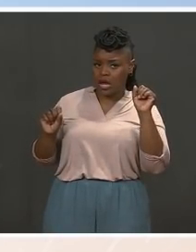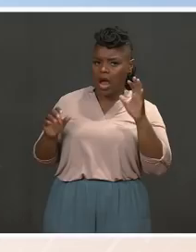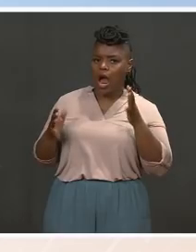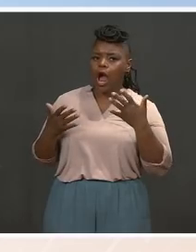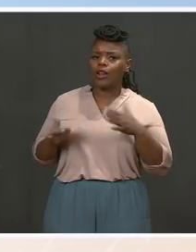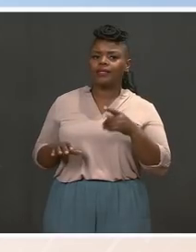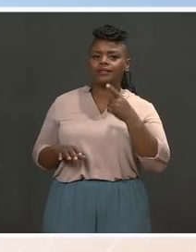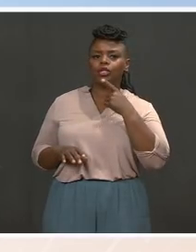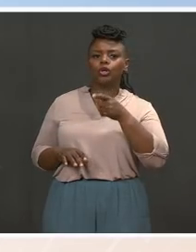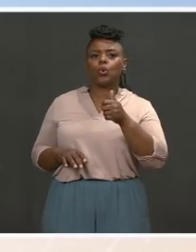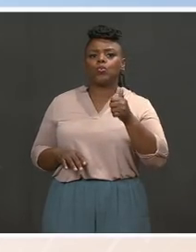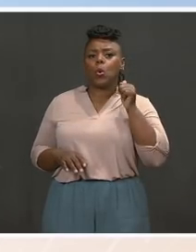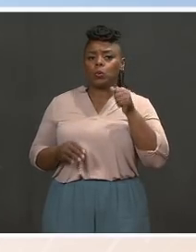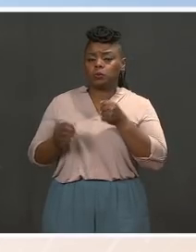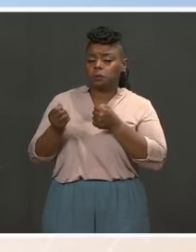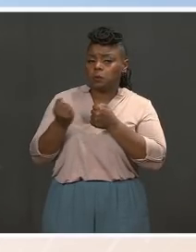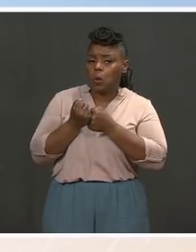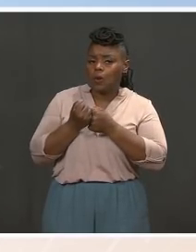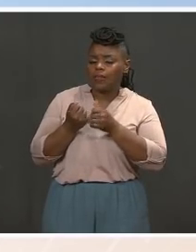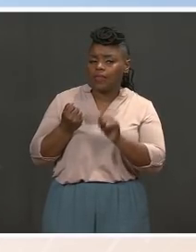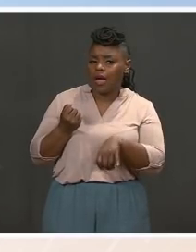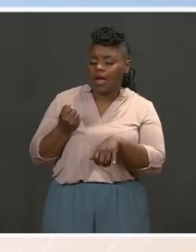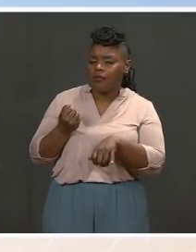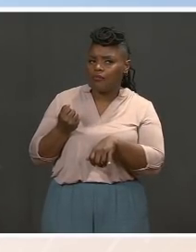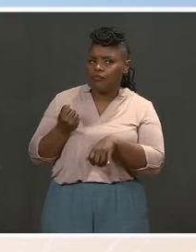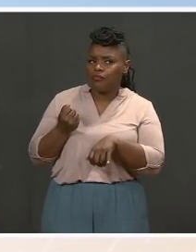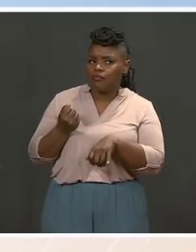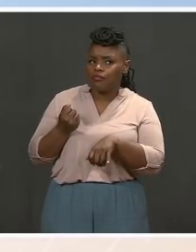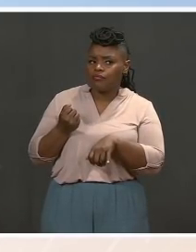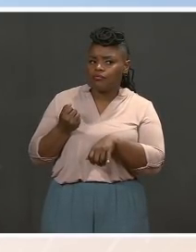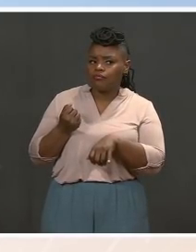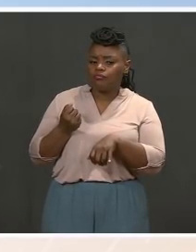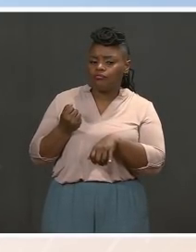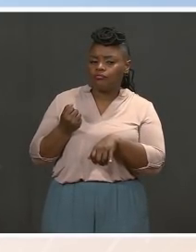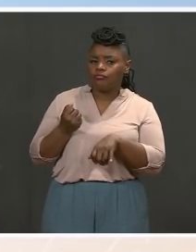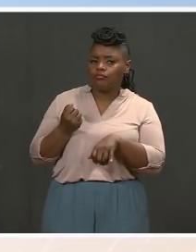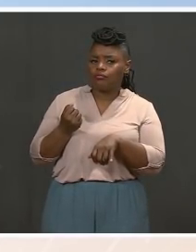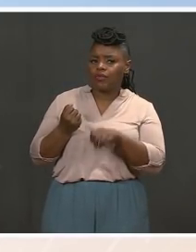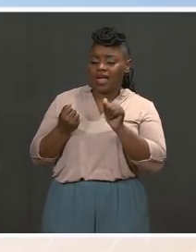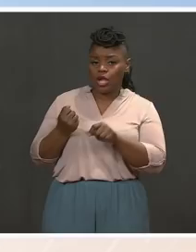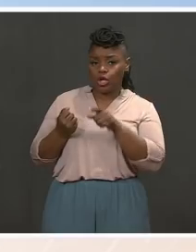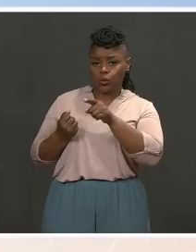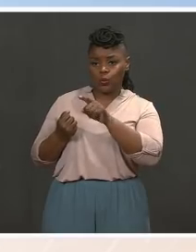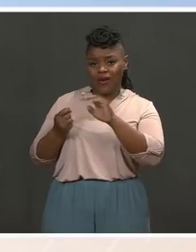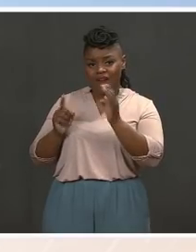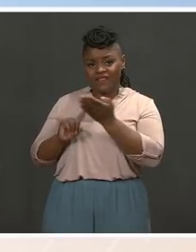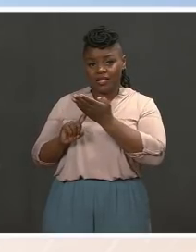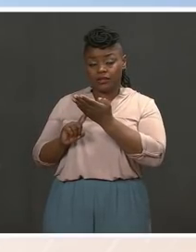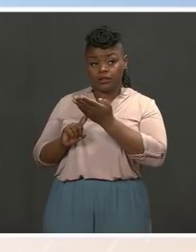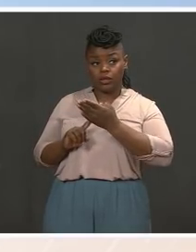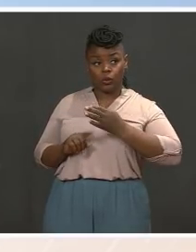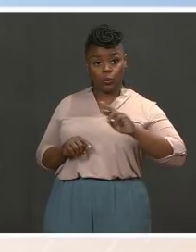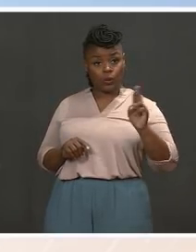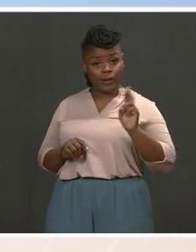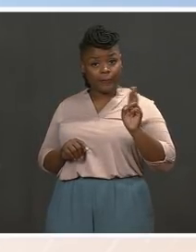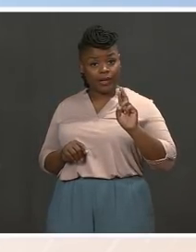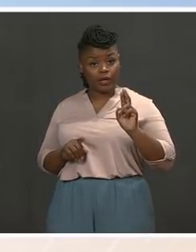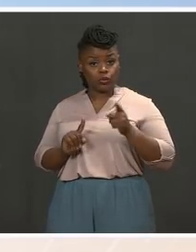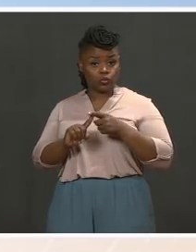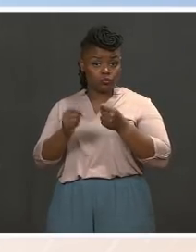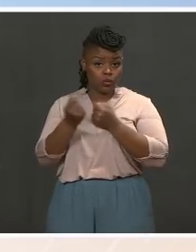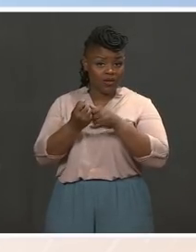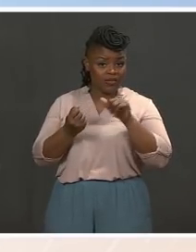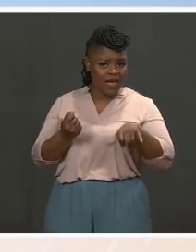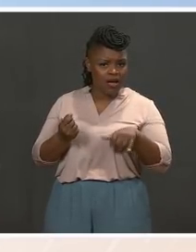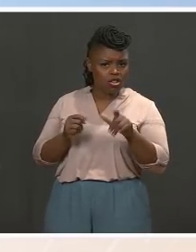not support that. You have a very slim majority. Can you convince Republicans to support this legislation so that you